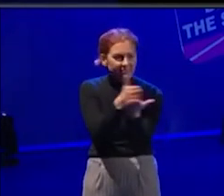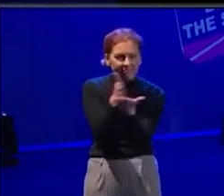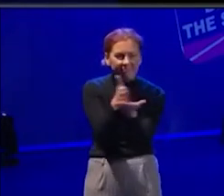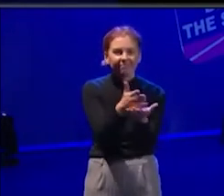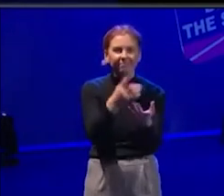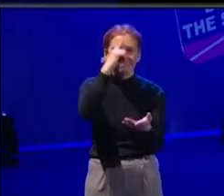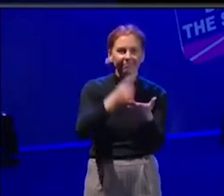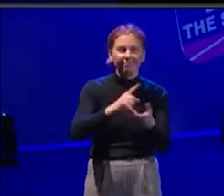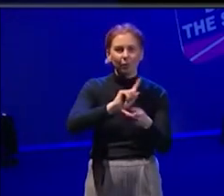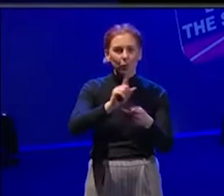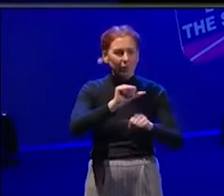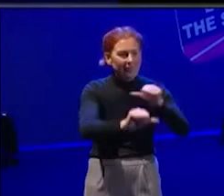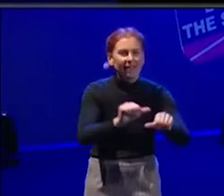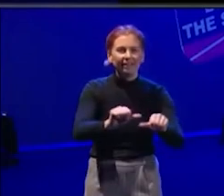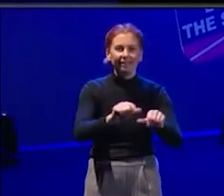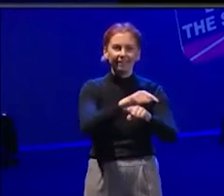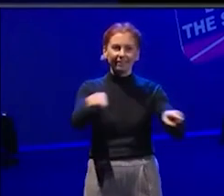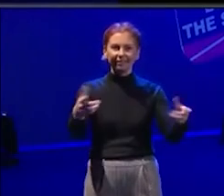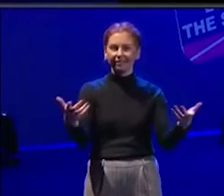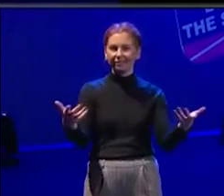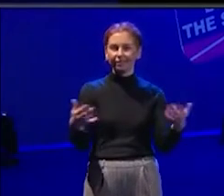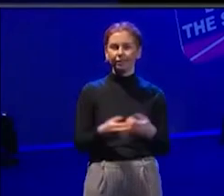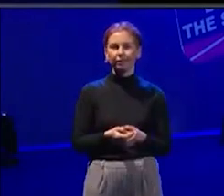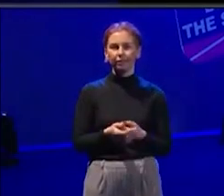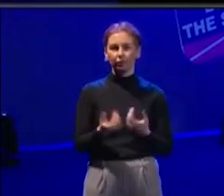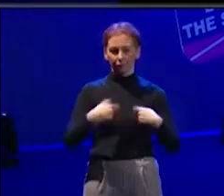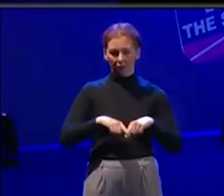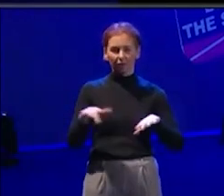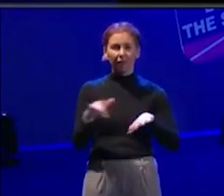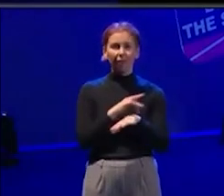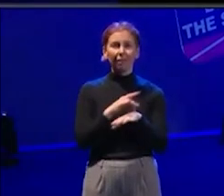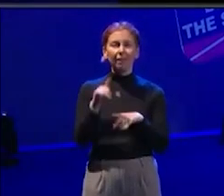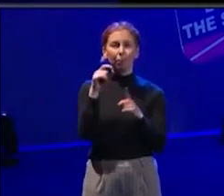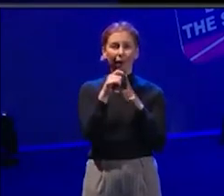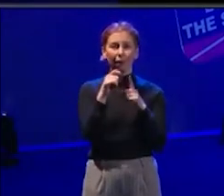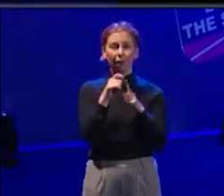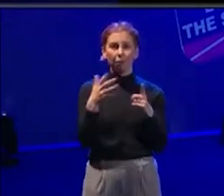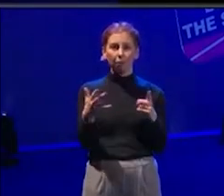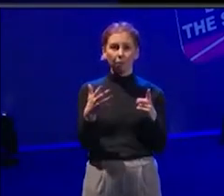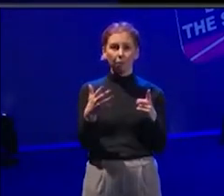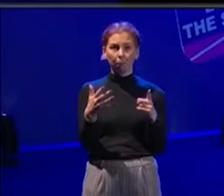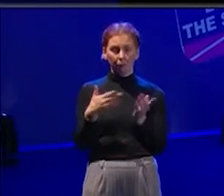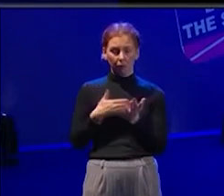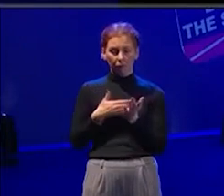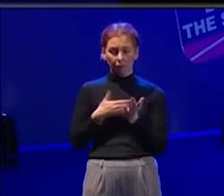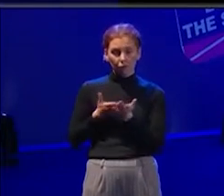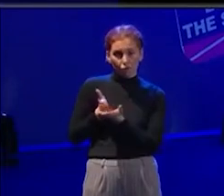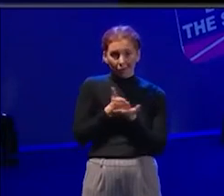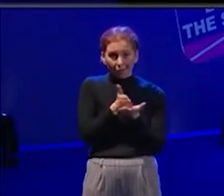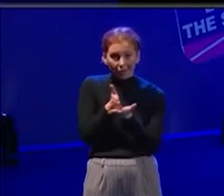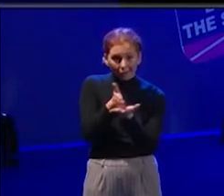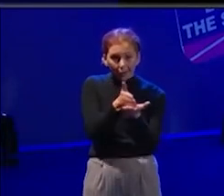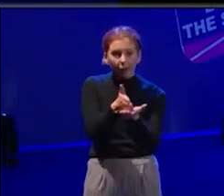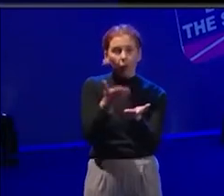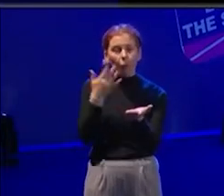signposting. Um, so, so for us at Theatre Peckham, the journey doesn't stop when a, when a programme stops. It's